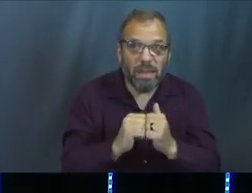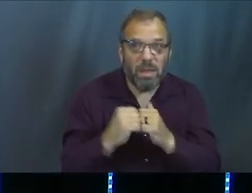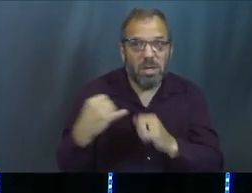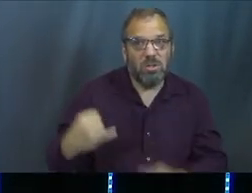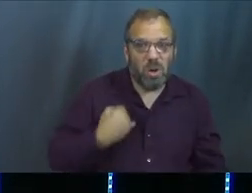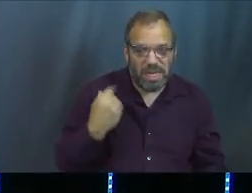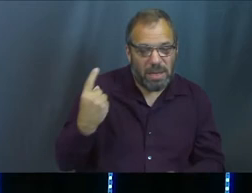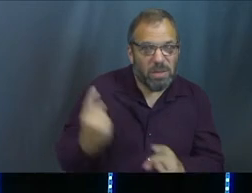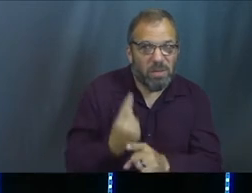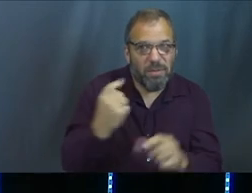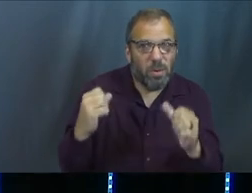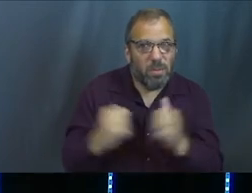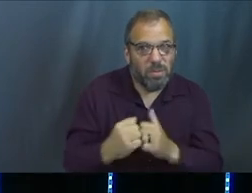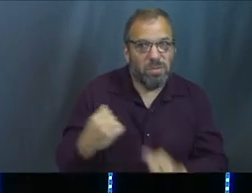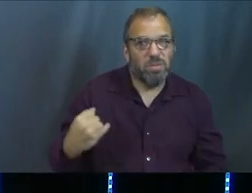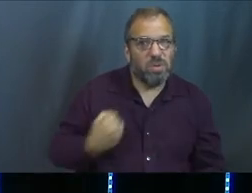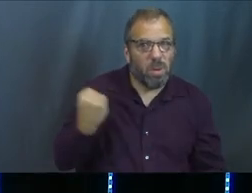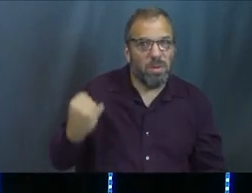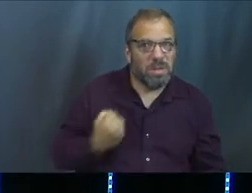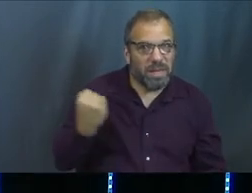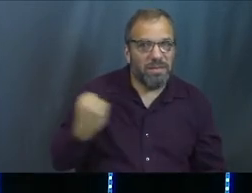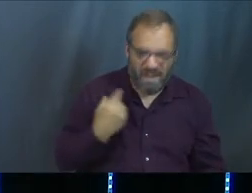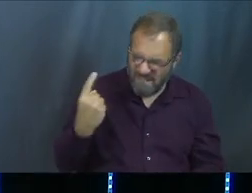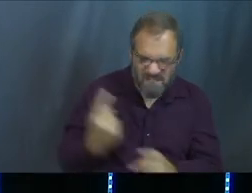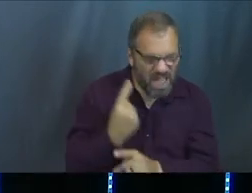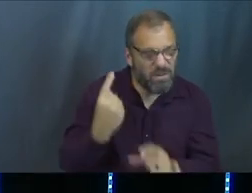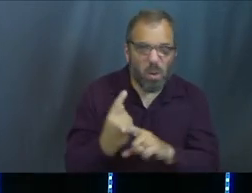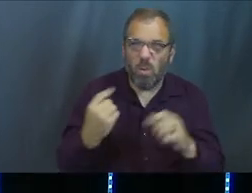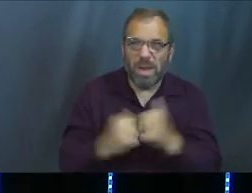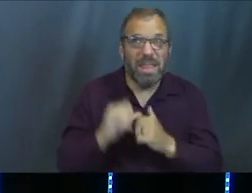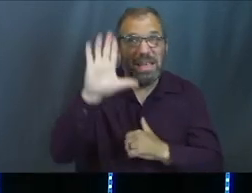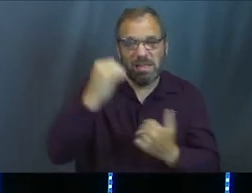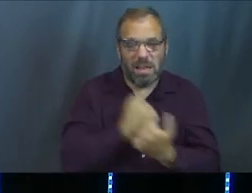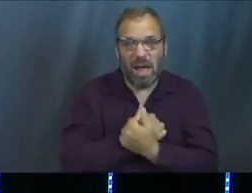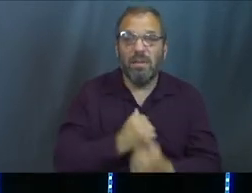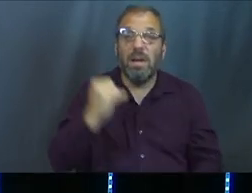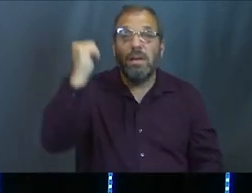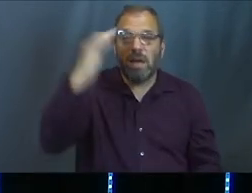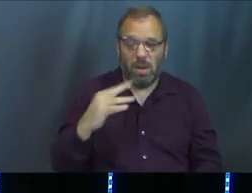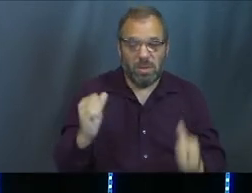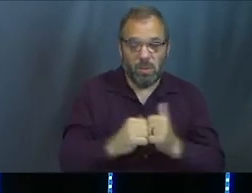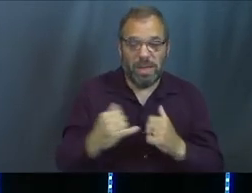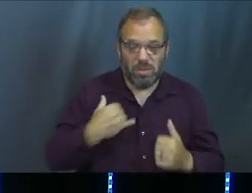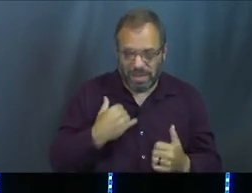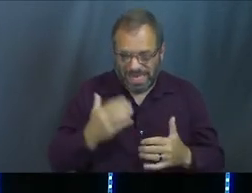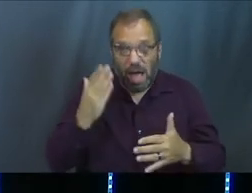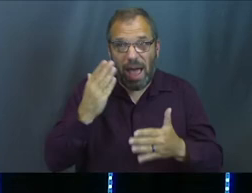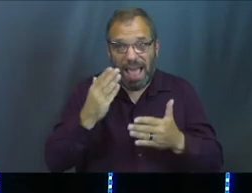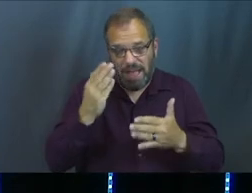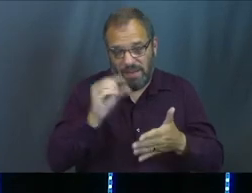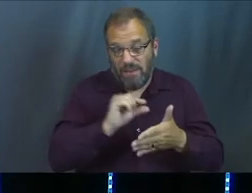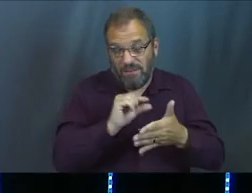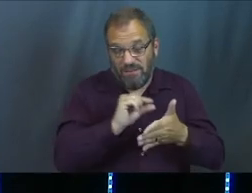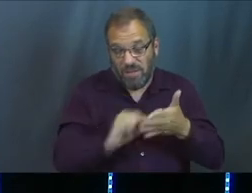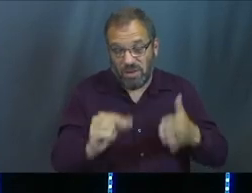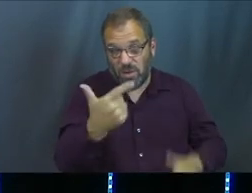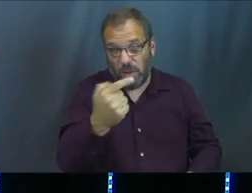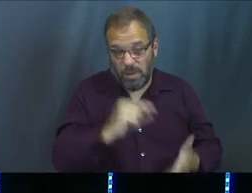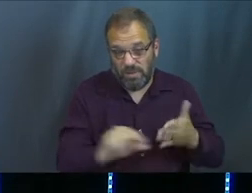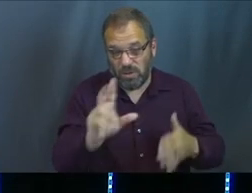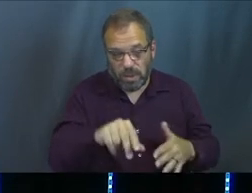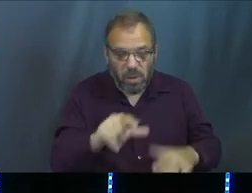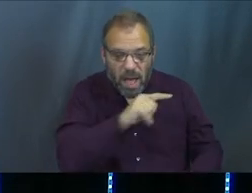faithful to Joseph. Faithful with his love to him. God was with Joseph. And then look at the end of 21 and into 22.